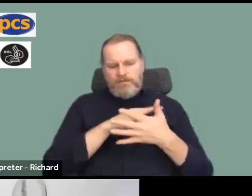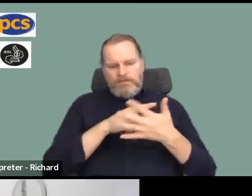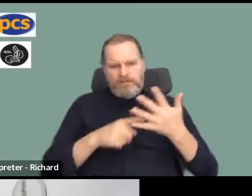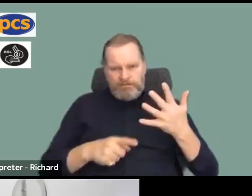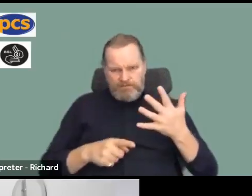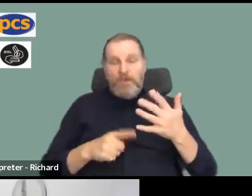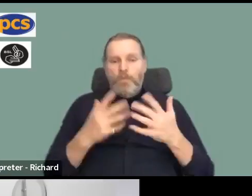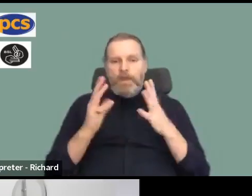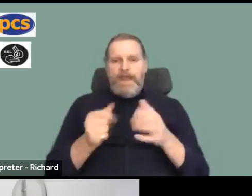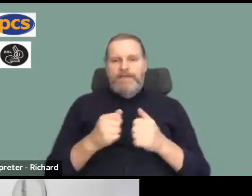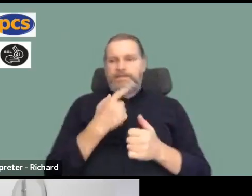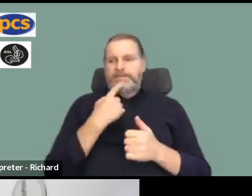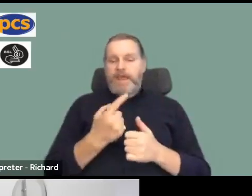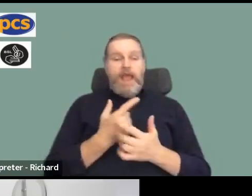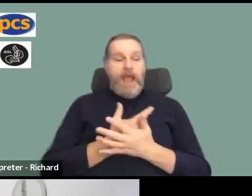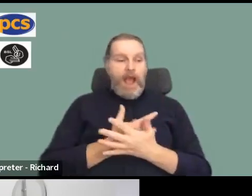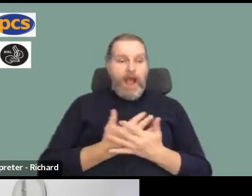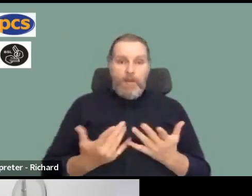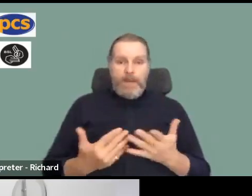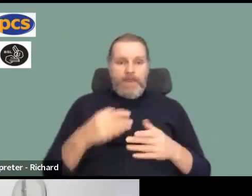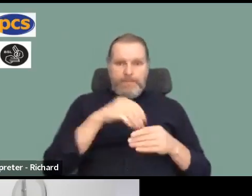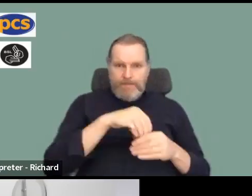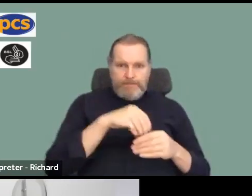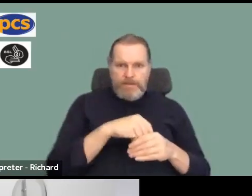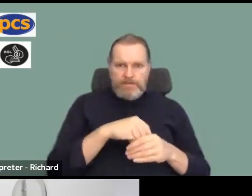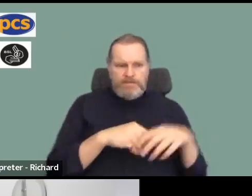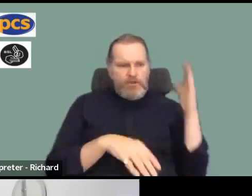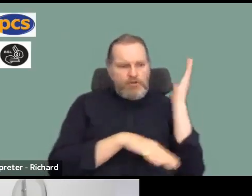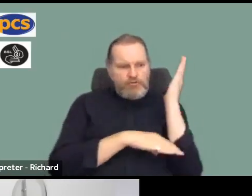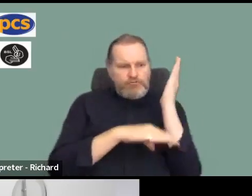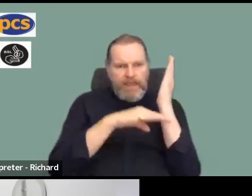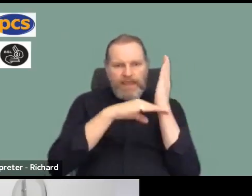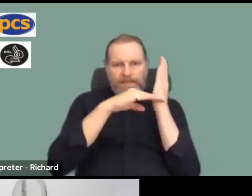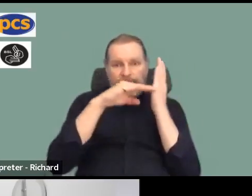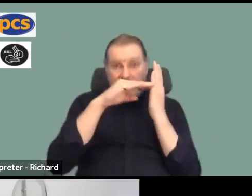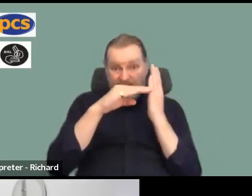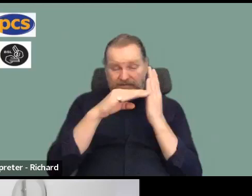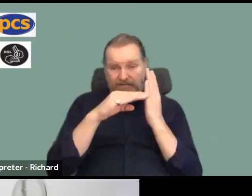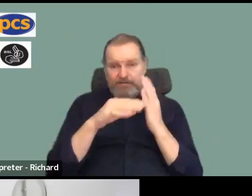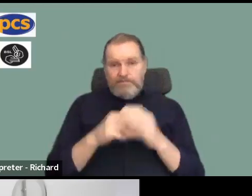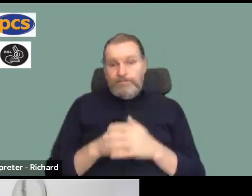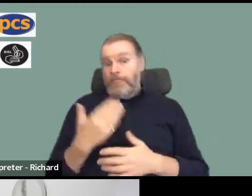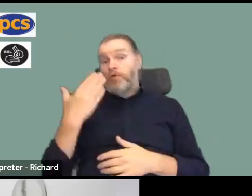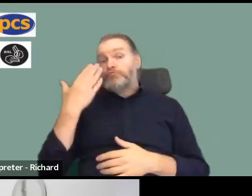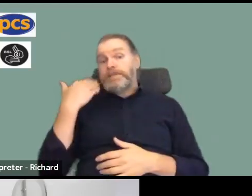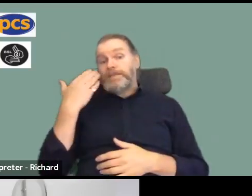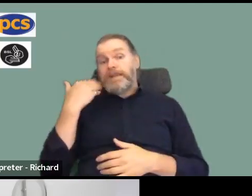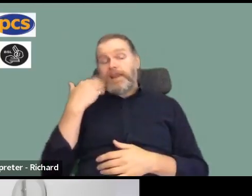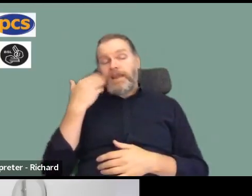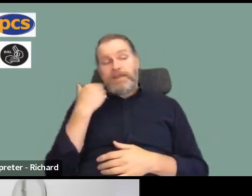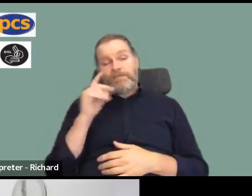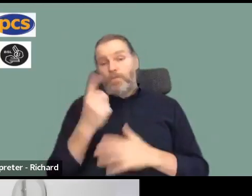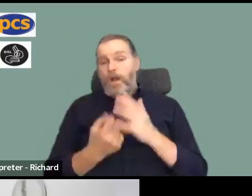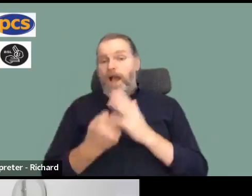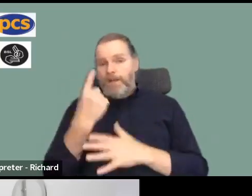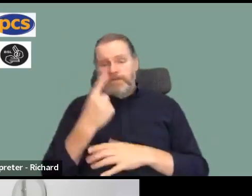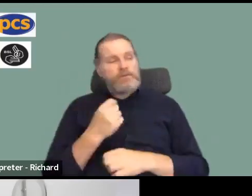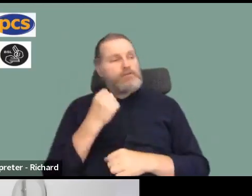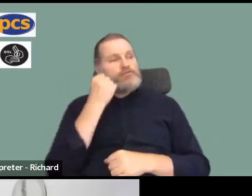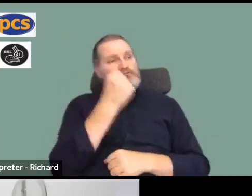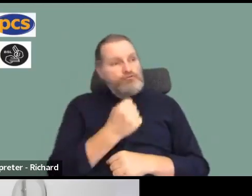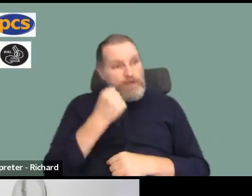we've got, where they work, and what their grades are. I'll just remind people that recently the train drivers, who were getting